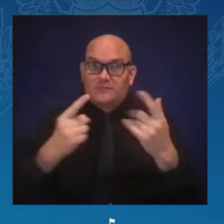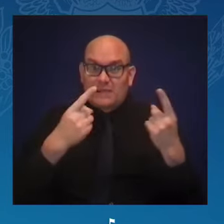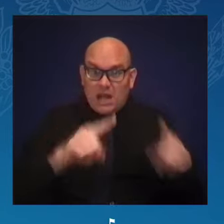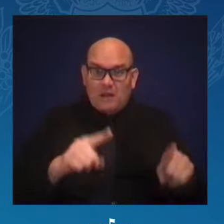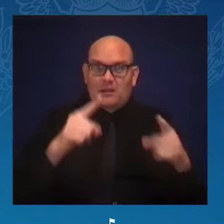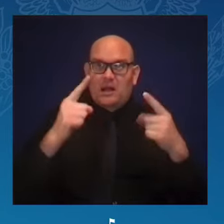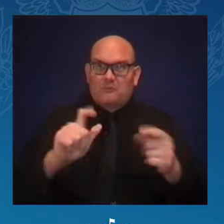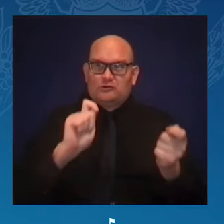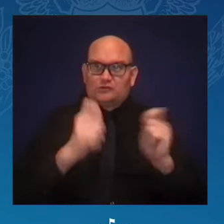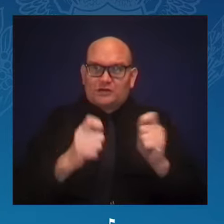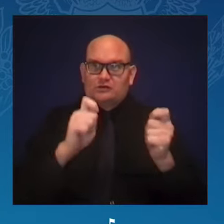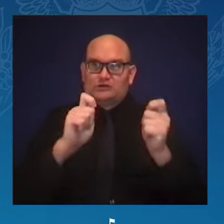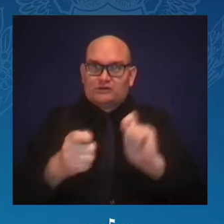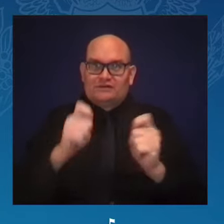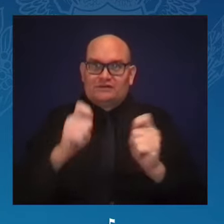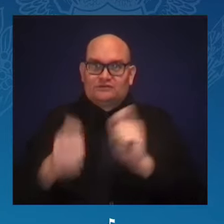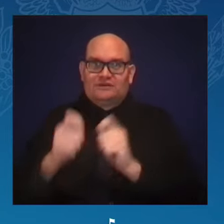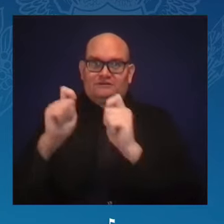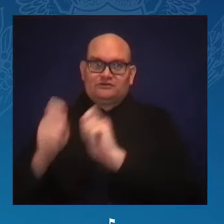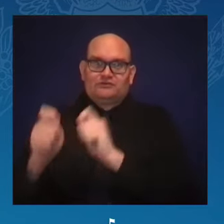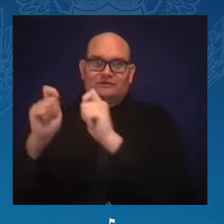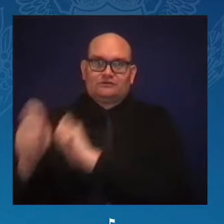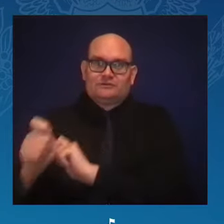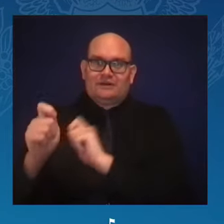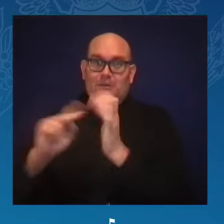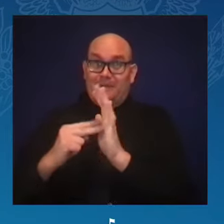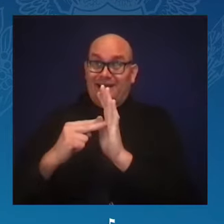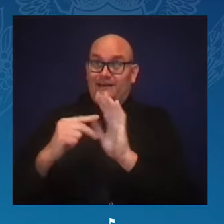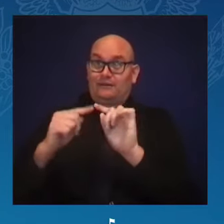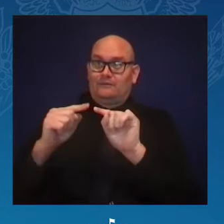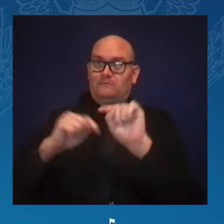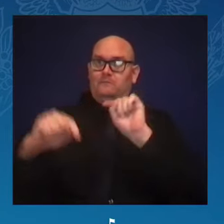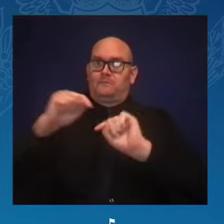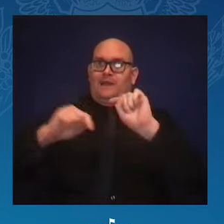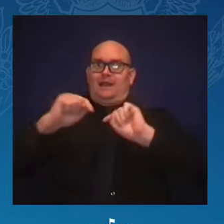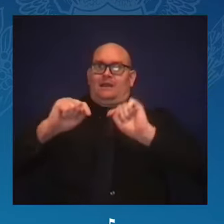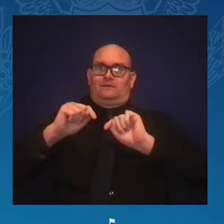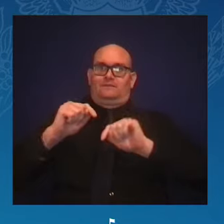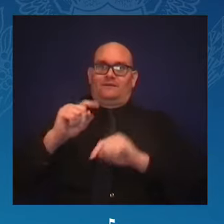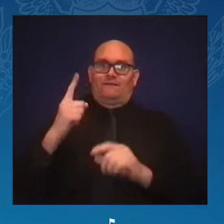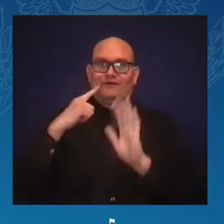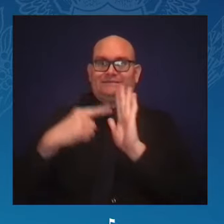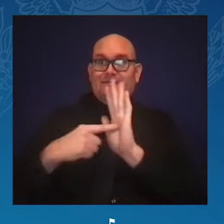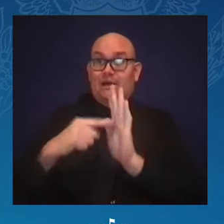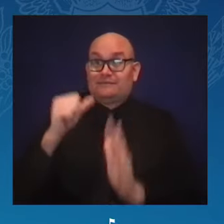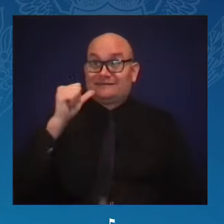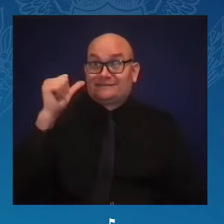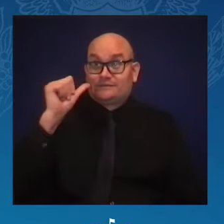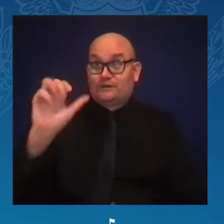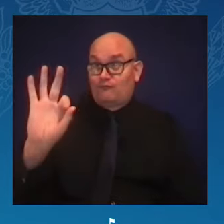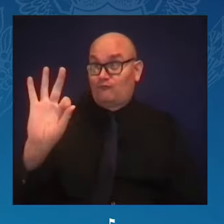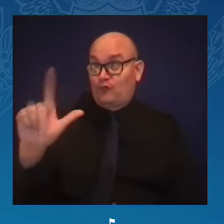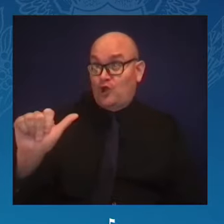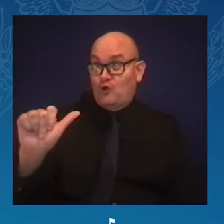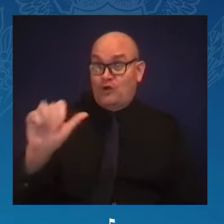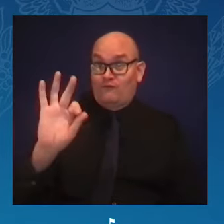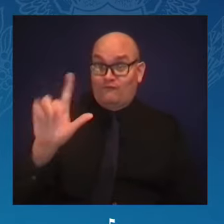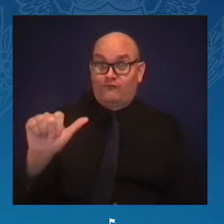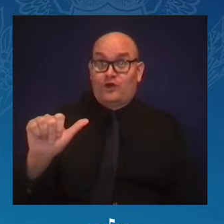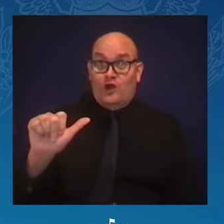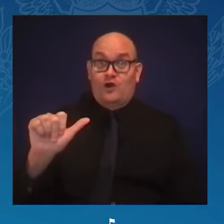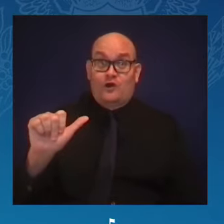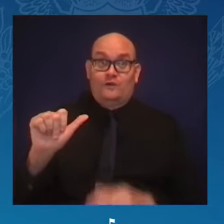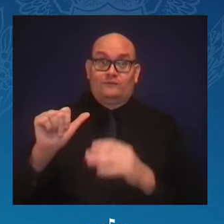Just yesterday, in the state of Florida, they decided middle school students will be taught that enslaved people benefited